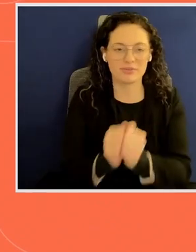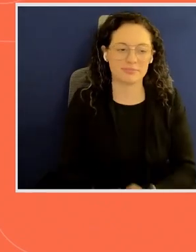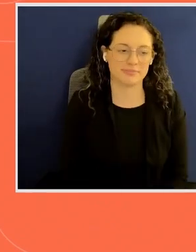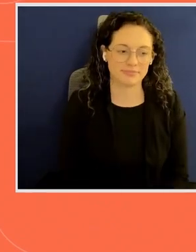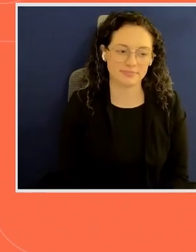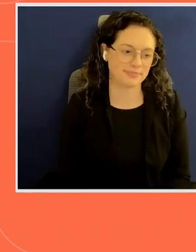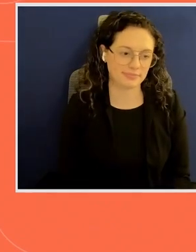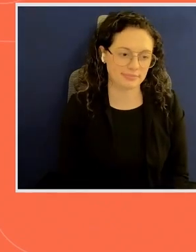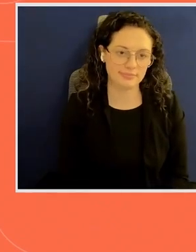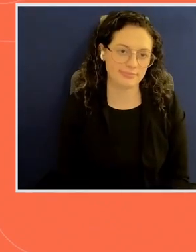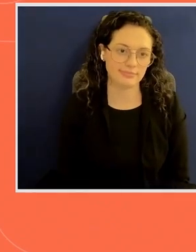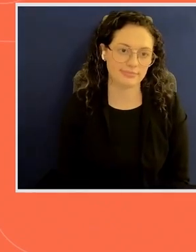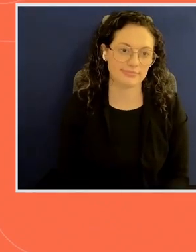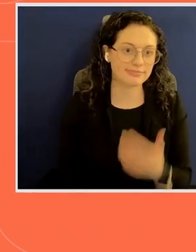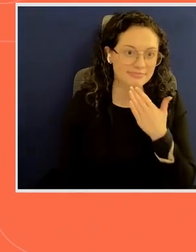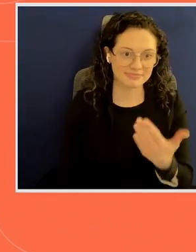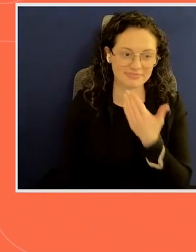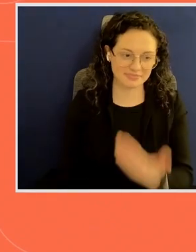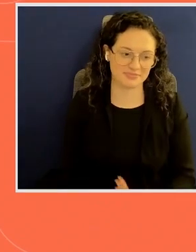Sorry.